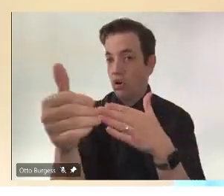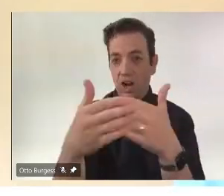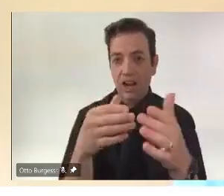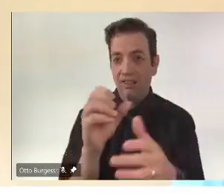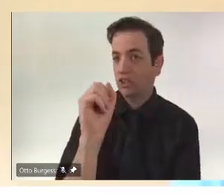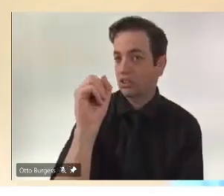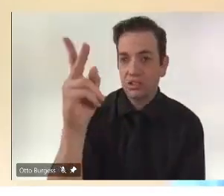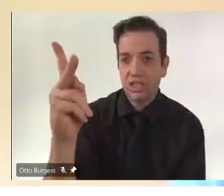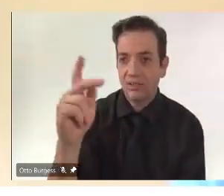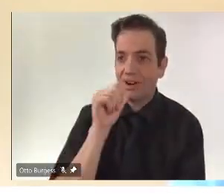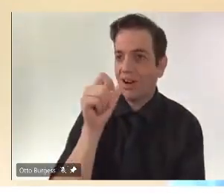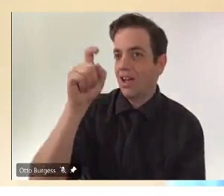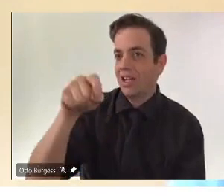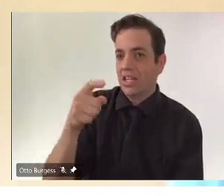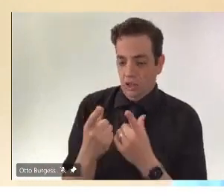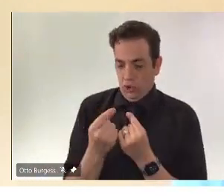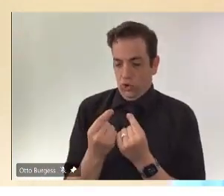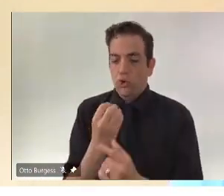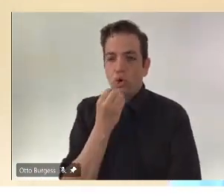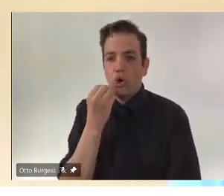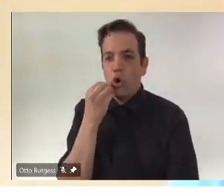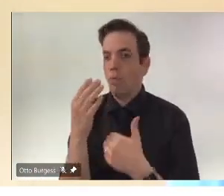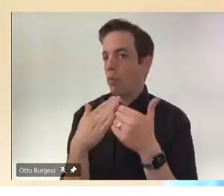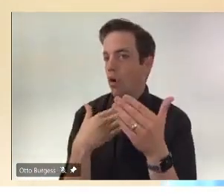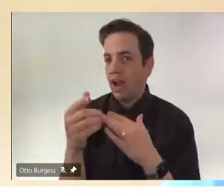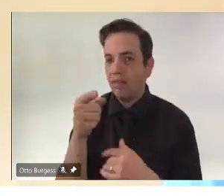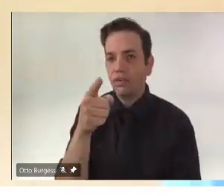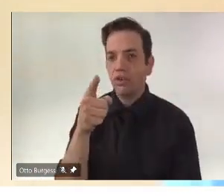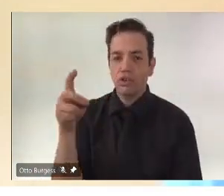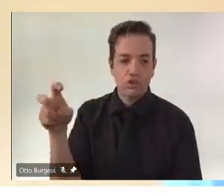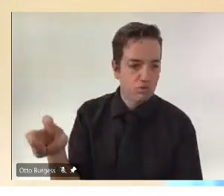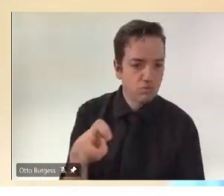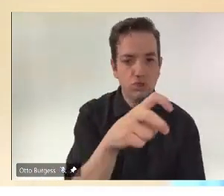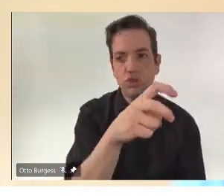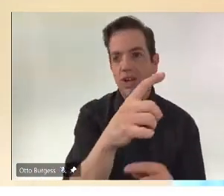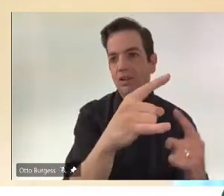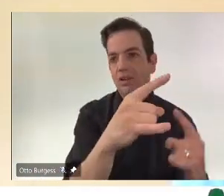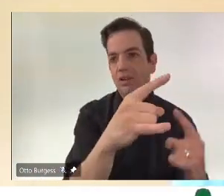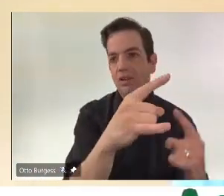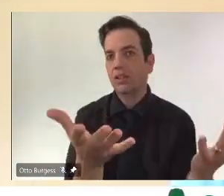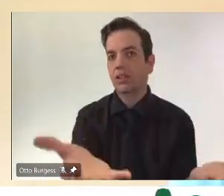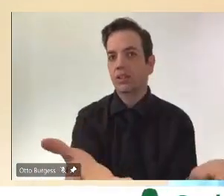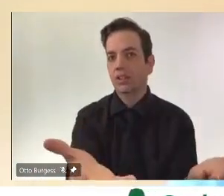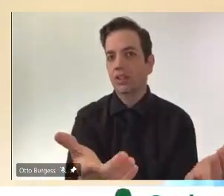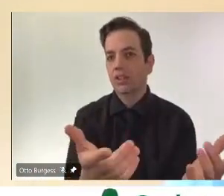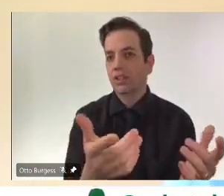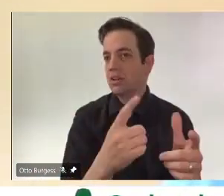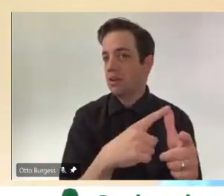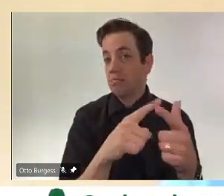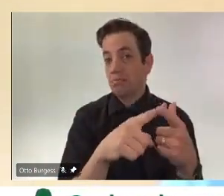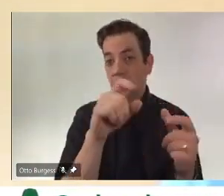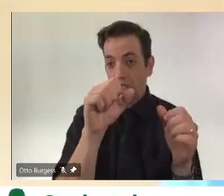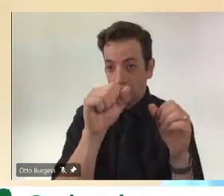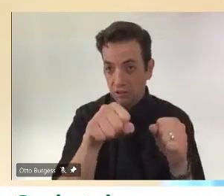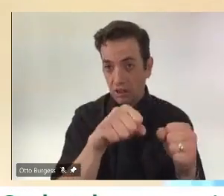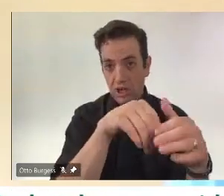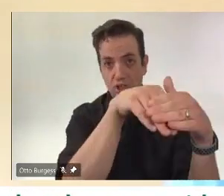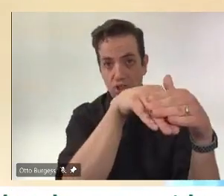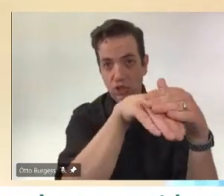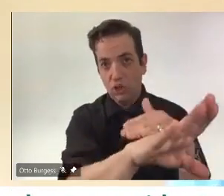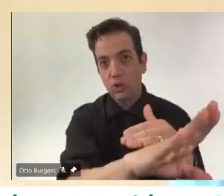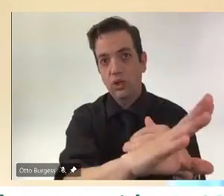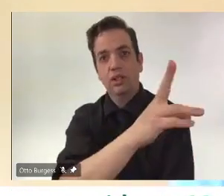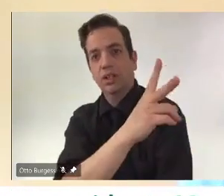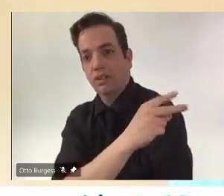I would encourage that even if you're camping and you become eligible, seek out a vaccination clinic where you are instead of waiting to get vaccinated when you come home.